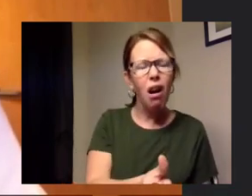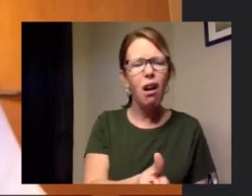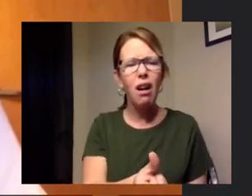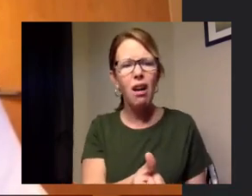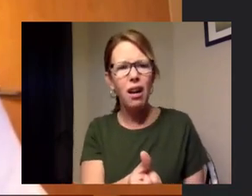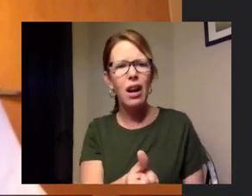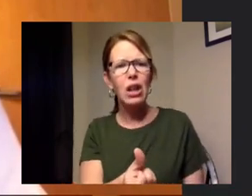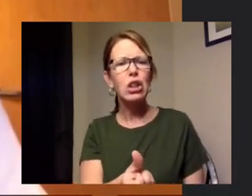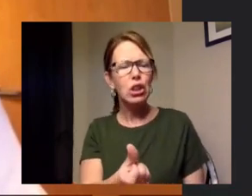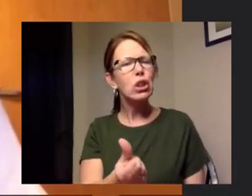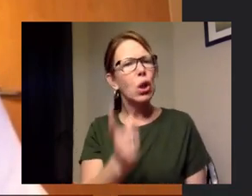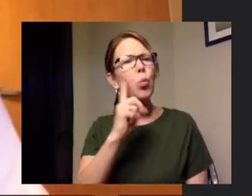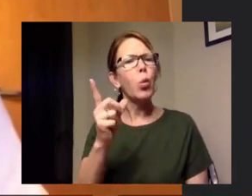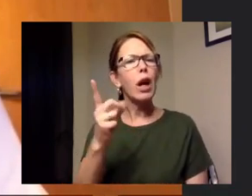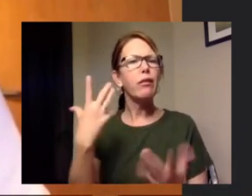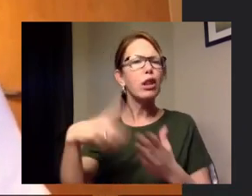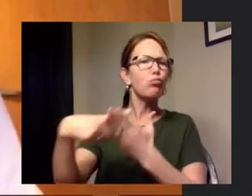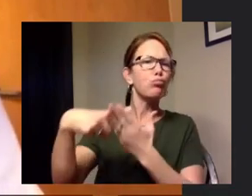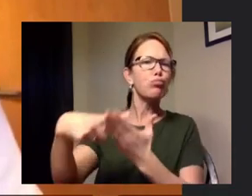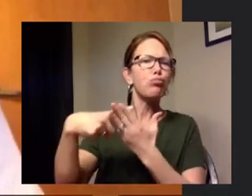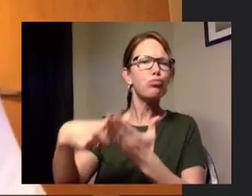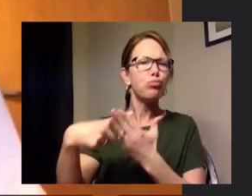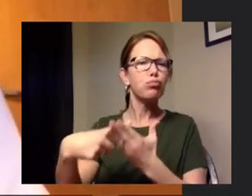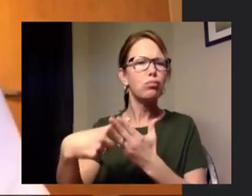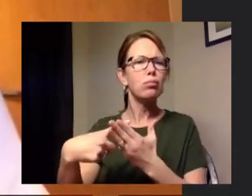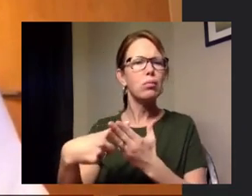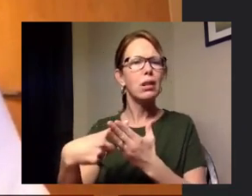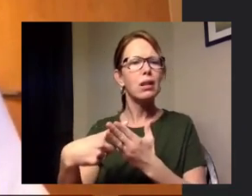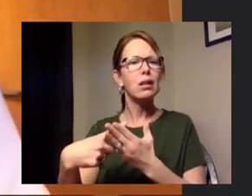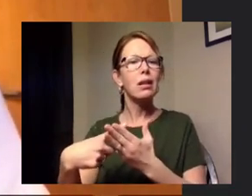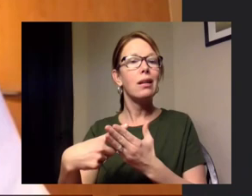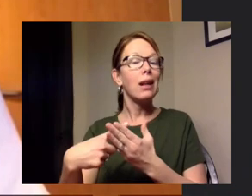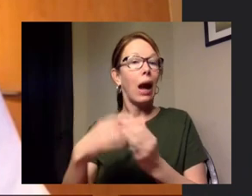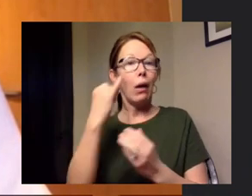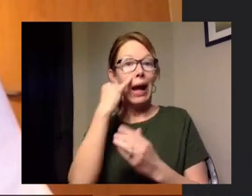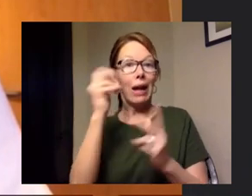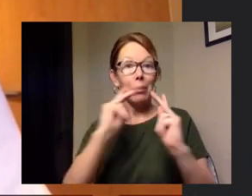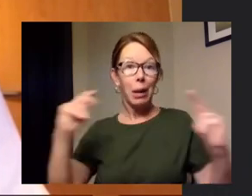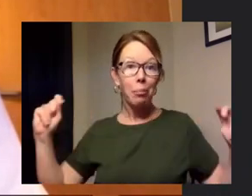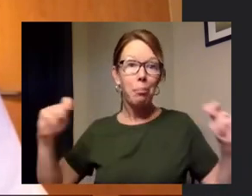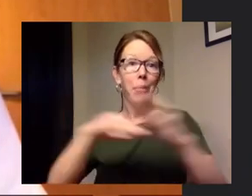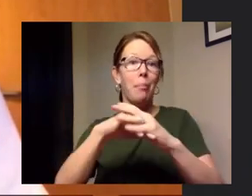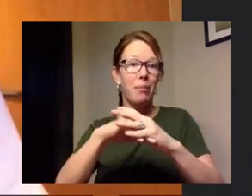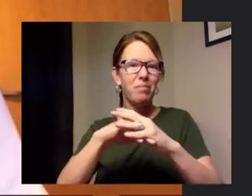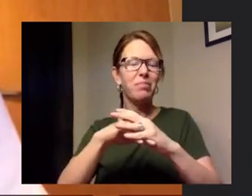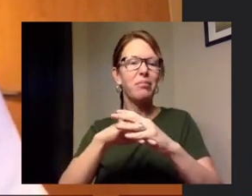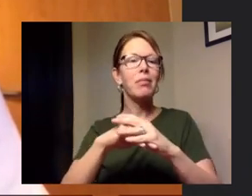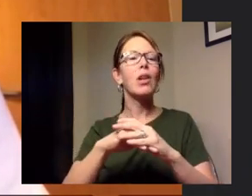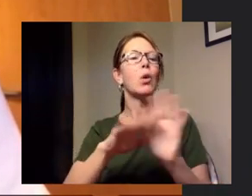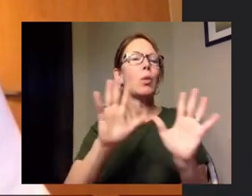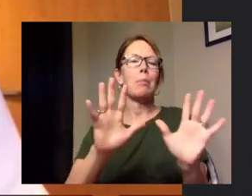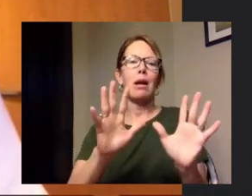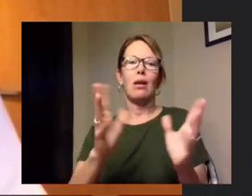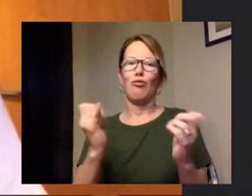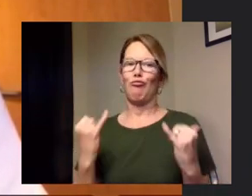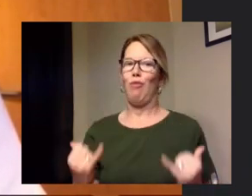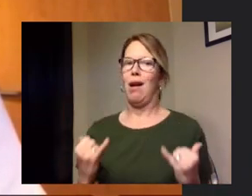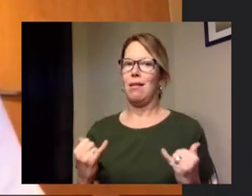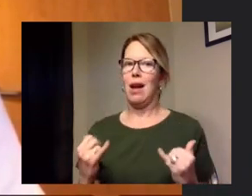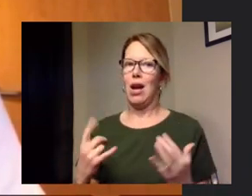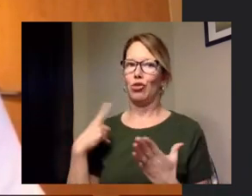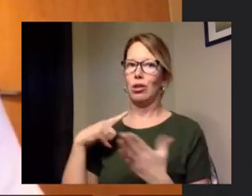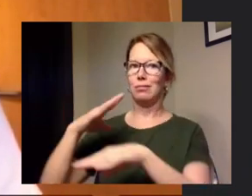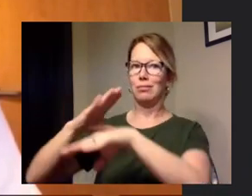so we've been in good shape there regarding dispersing crowds we've been strictly talking with people um kind of giving them